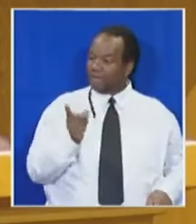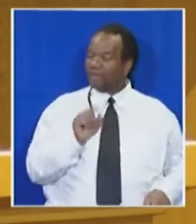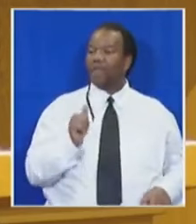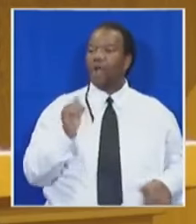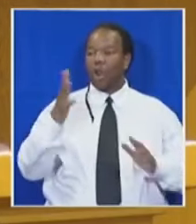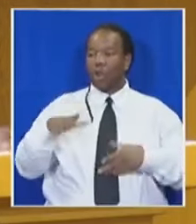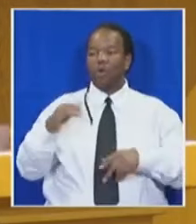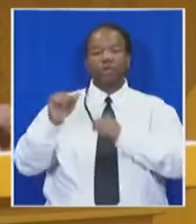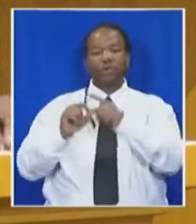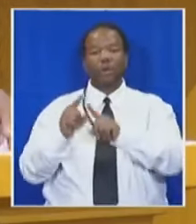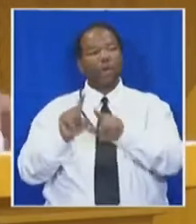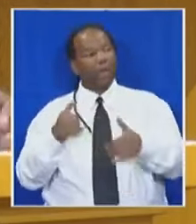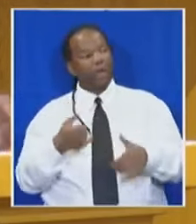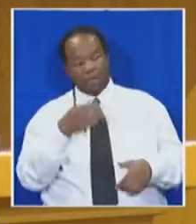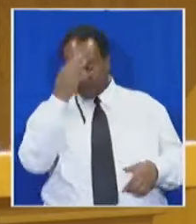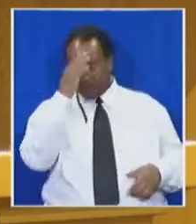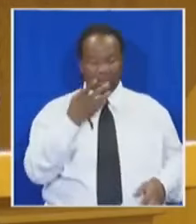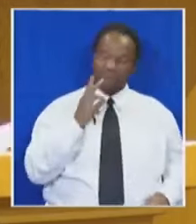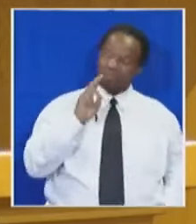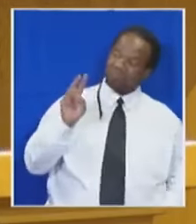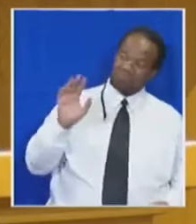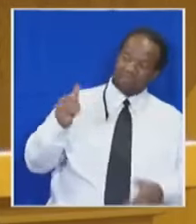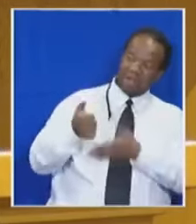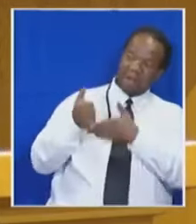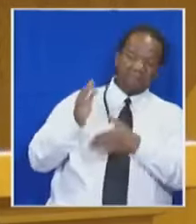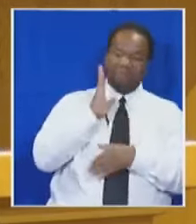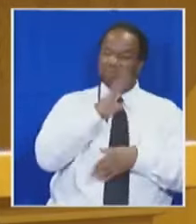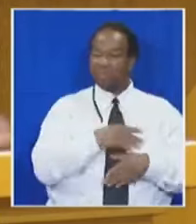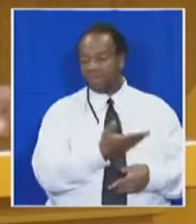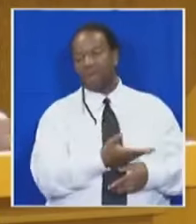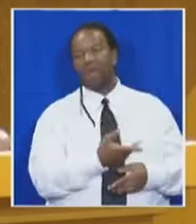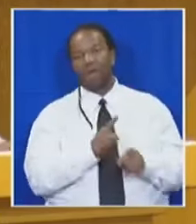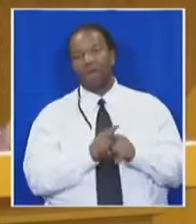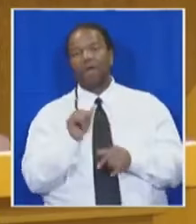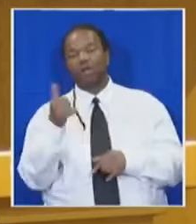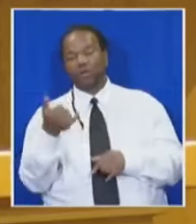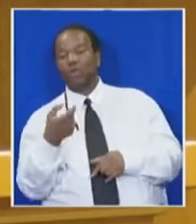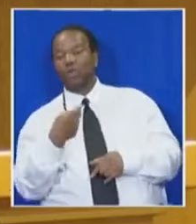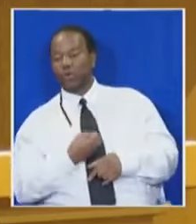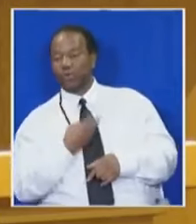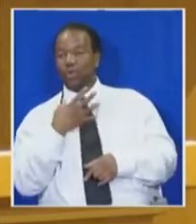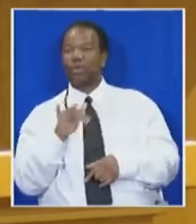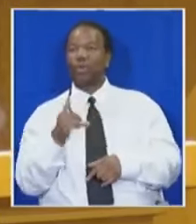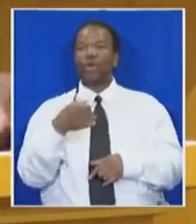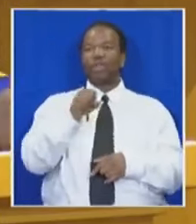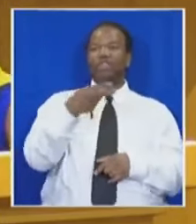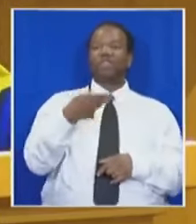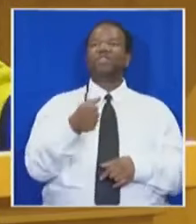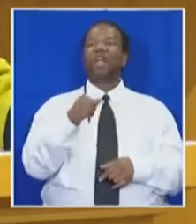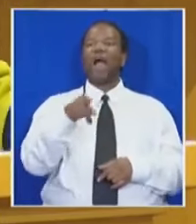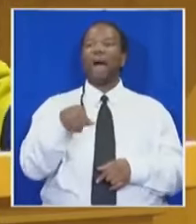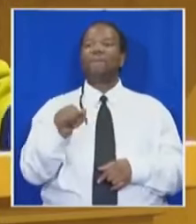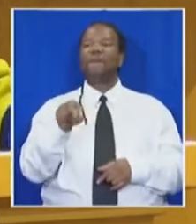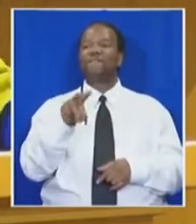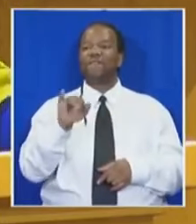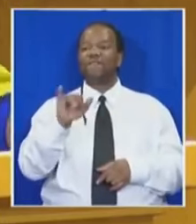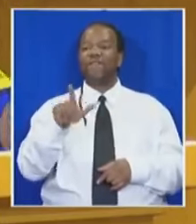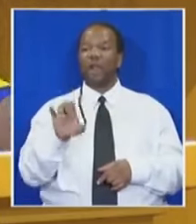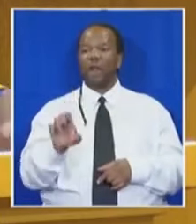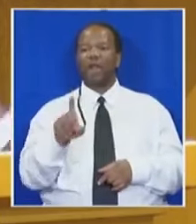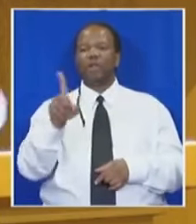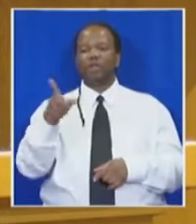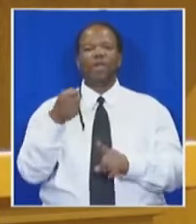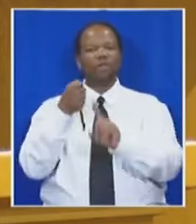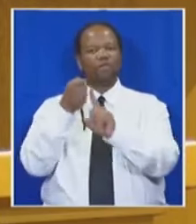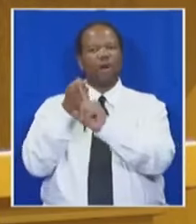its brick on its people. When the young people of South Africa in Mashapful, when they stood tall, as you like to remind us, and